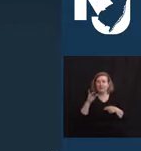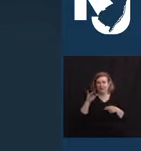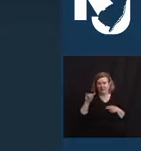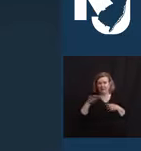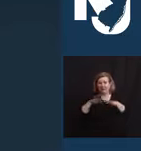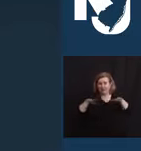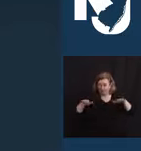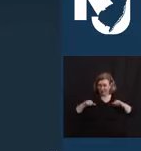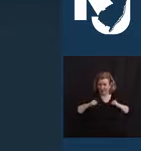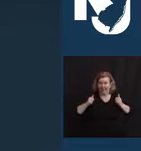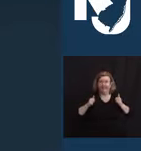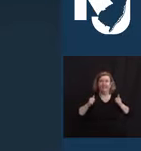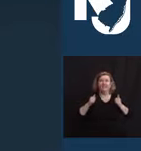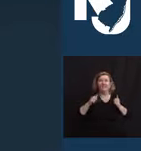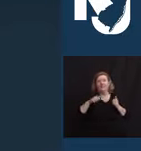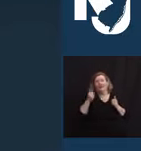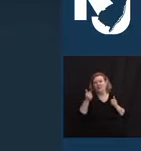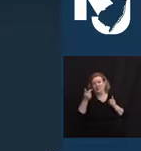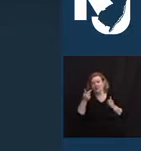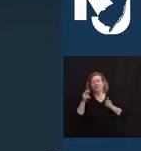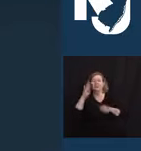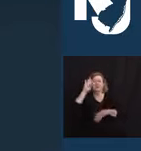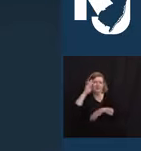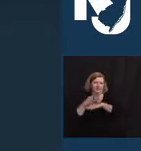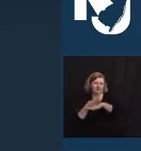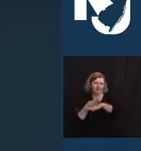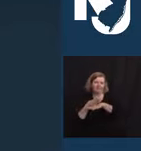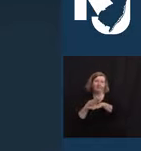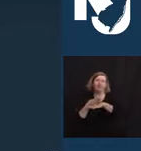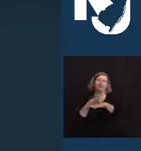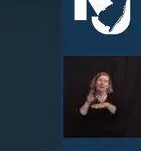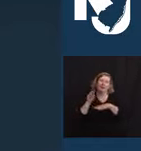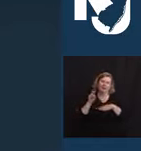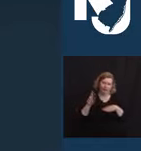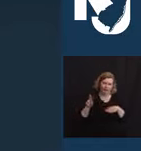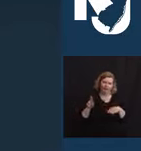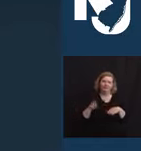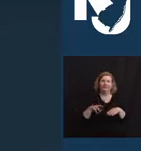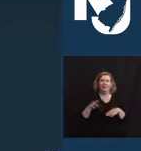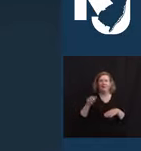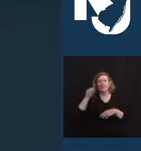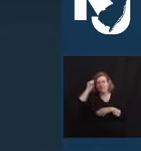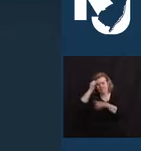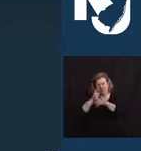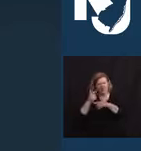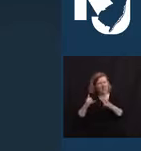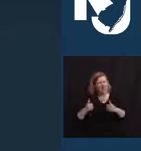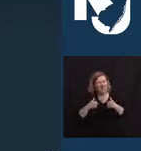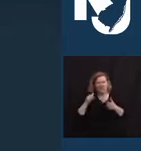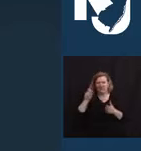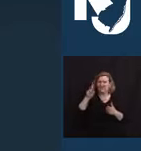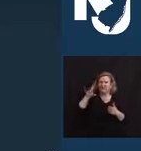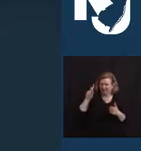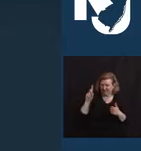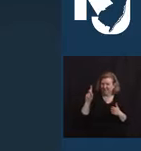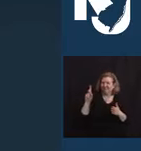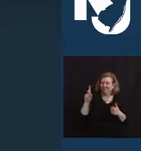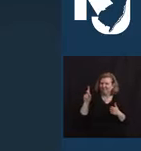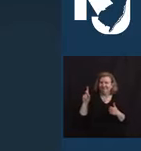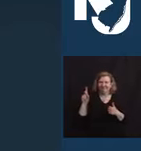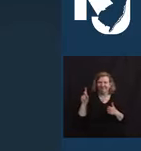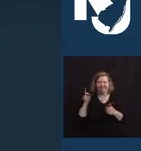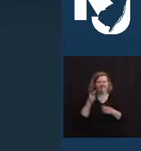grandson, Connor, as well as by his brother and Billy's uncle, David. Both father and son